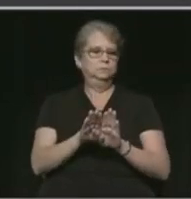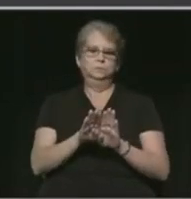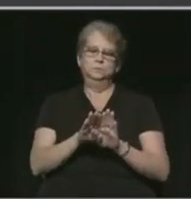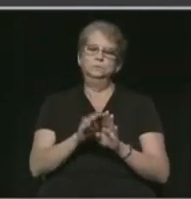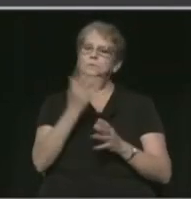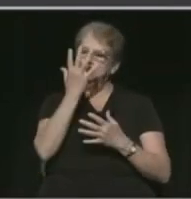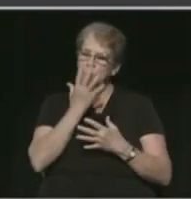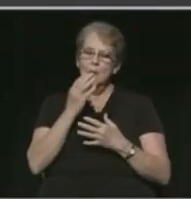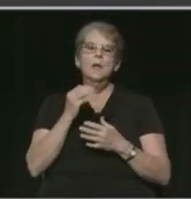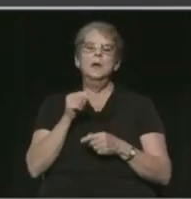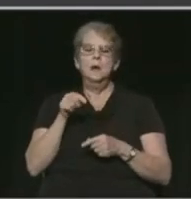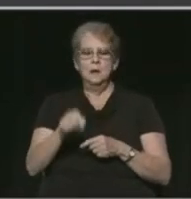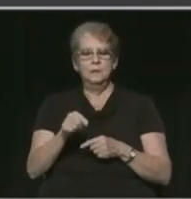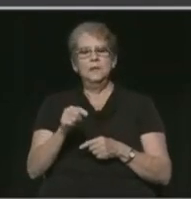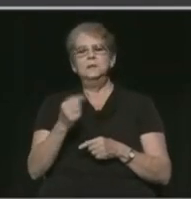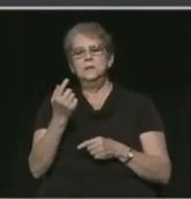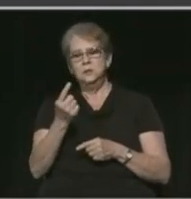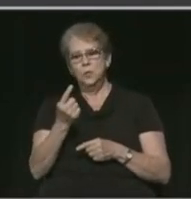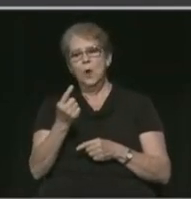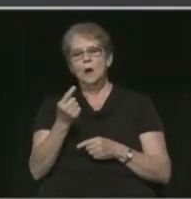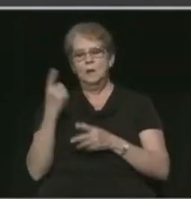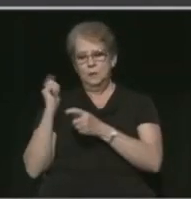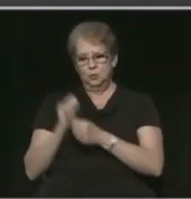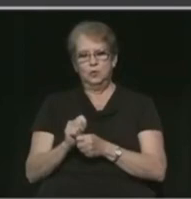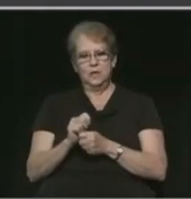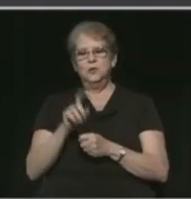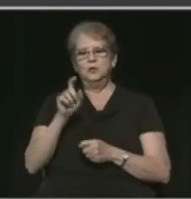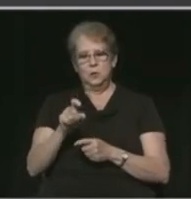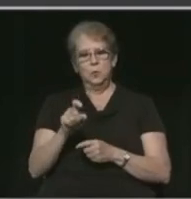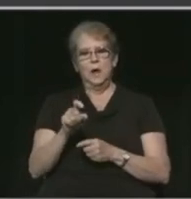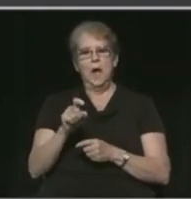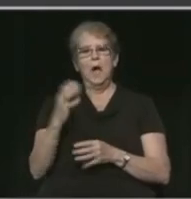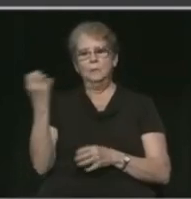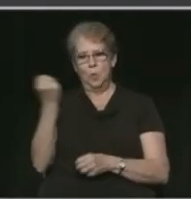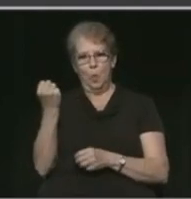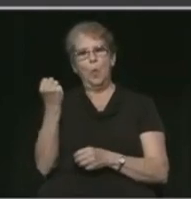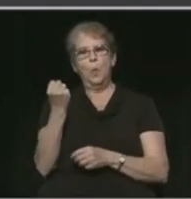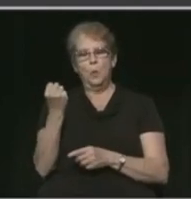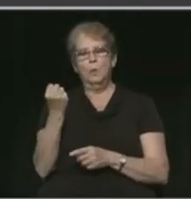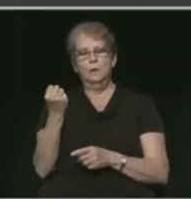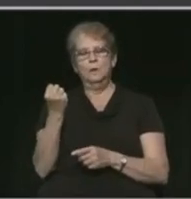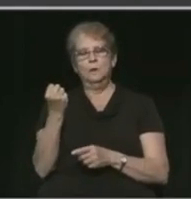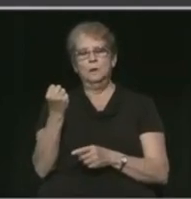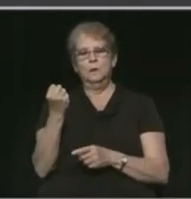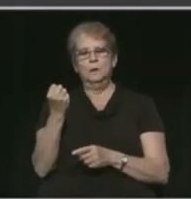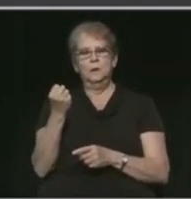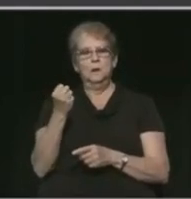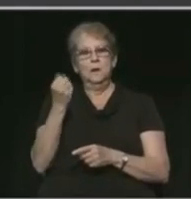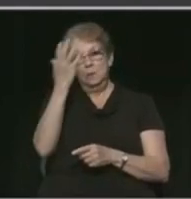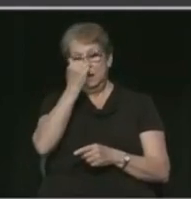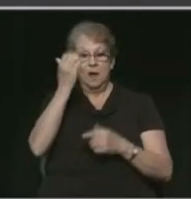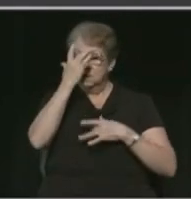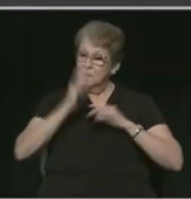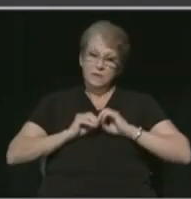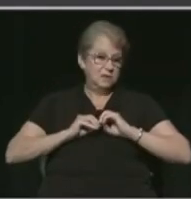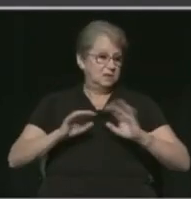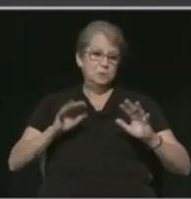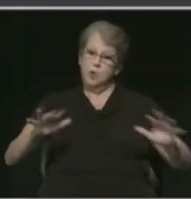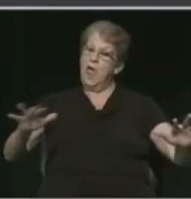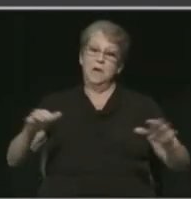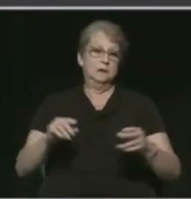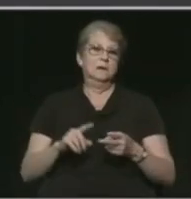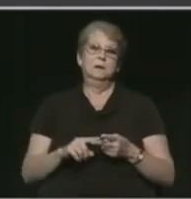that's going to be one of the traditions that we're going to have to put a pause on because of the spread of this disease.